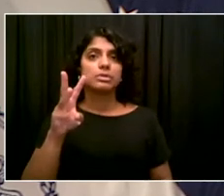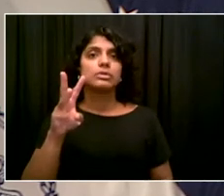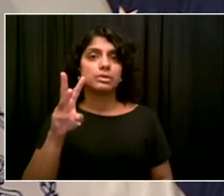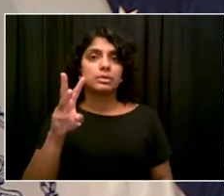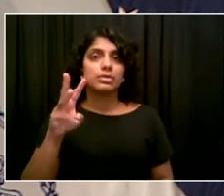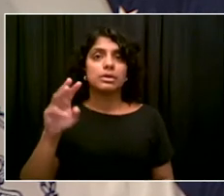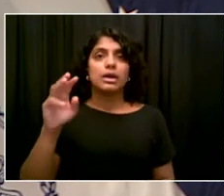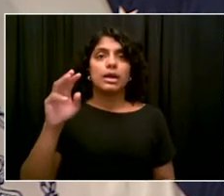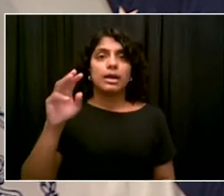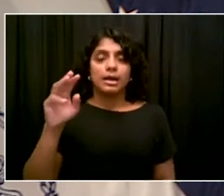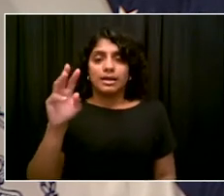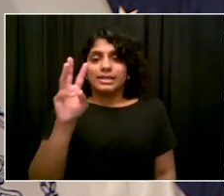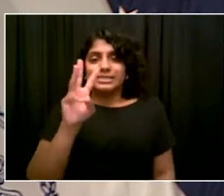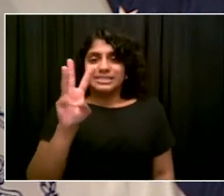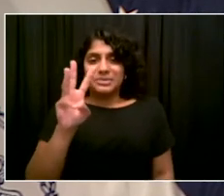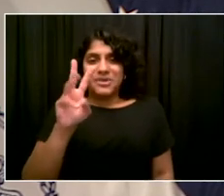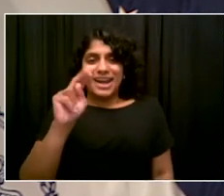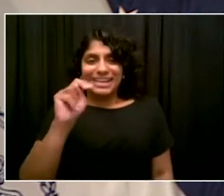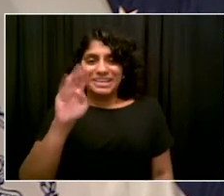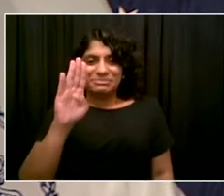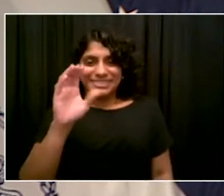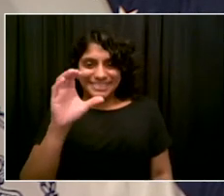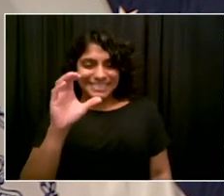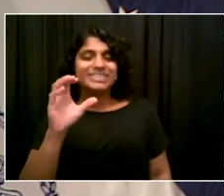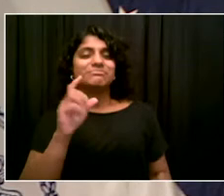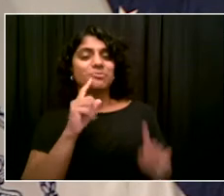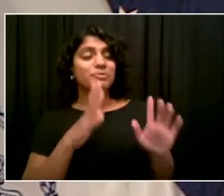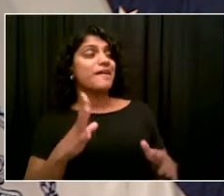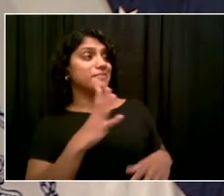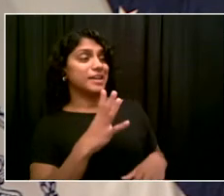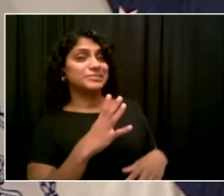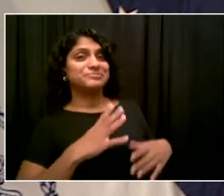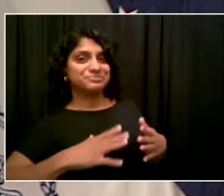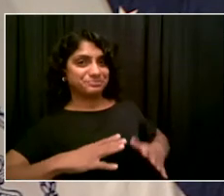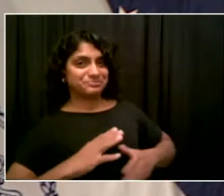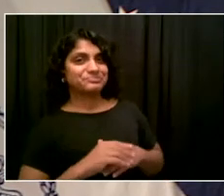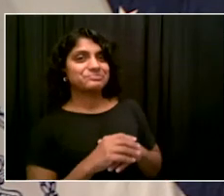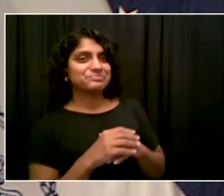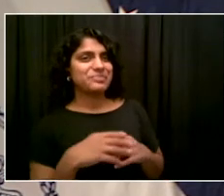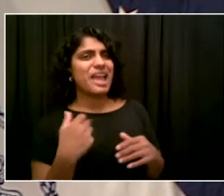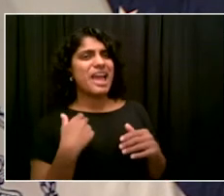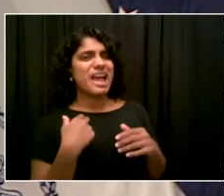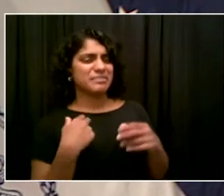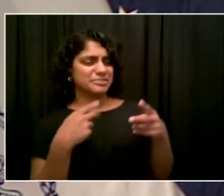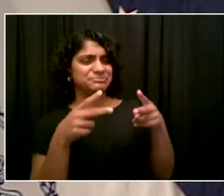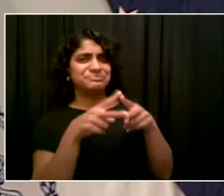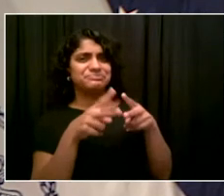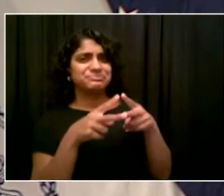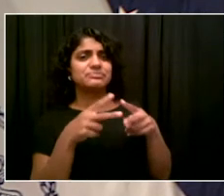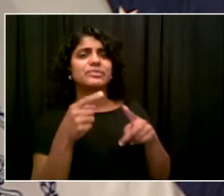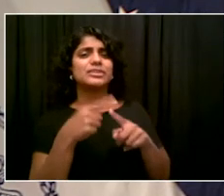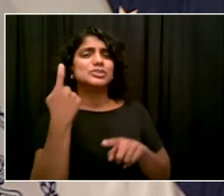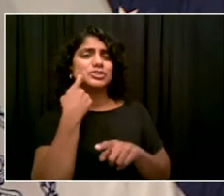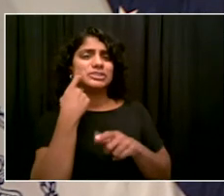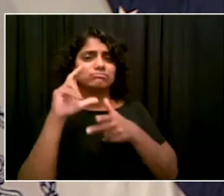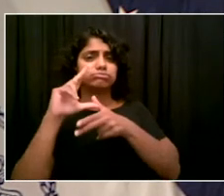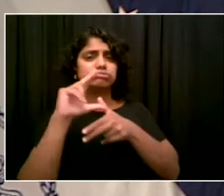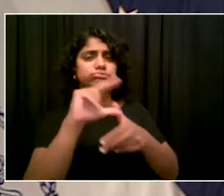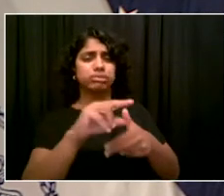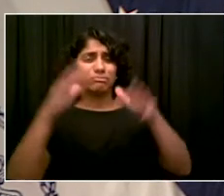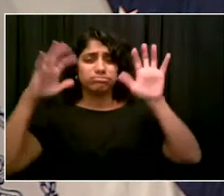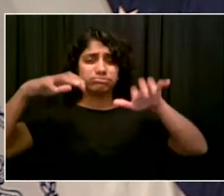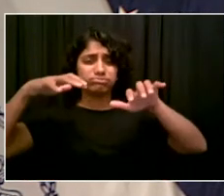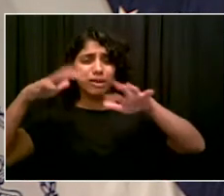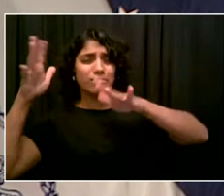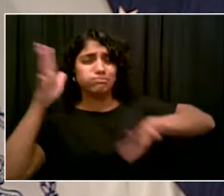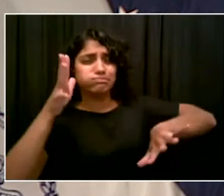hard. And some local electeds in eastern Queens are saying that the damage from that storm has still not been addressed by